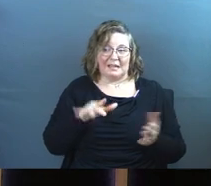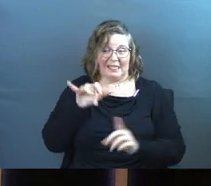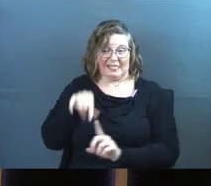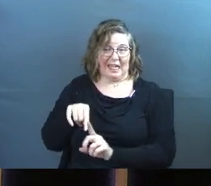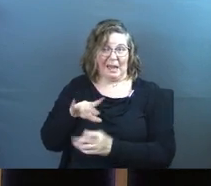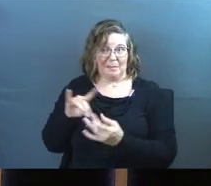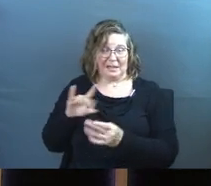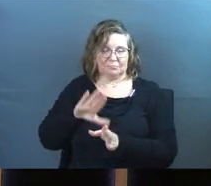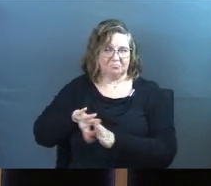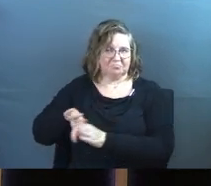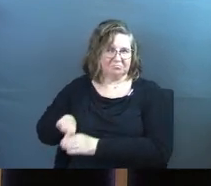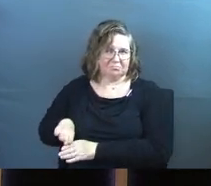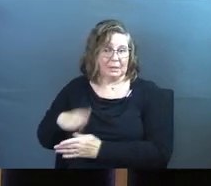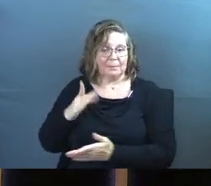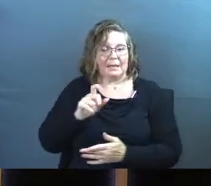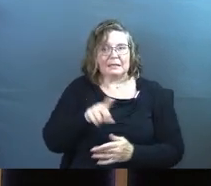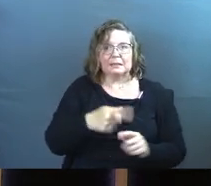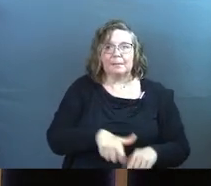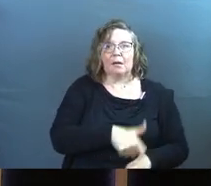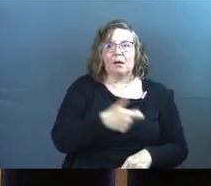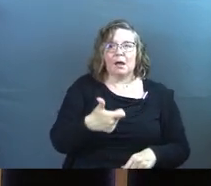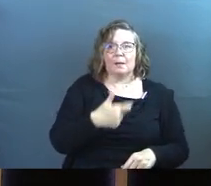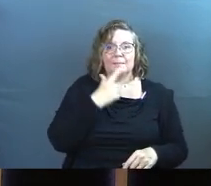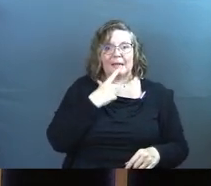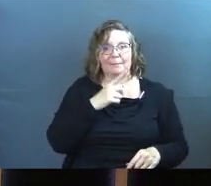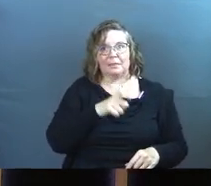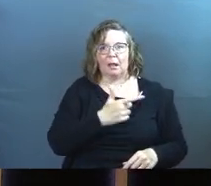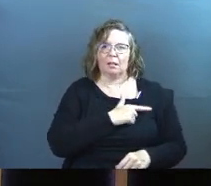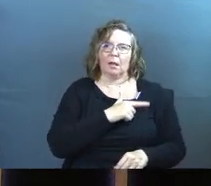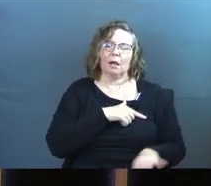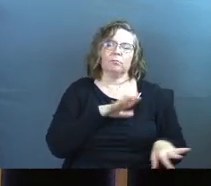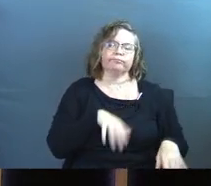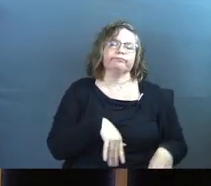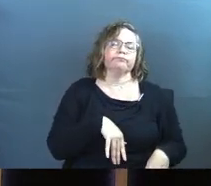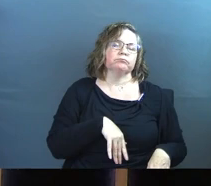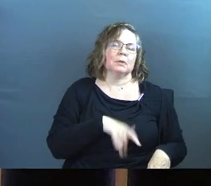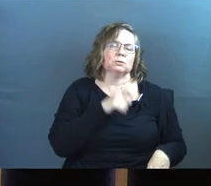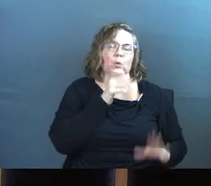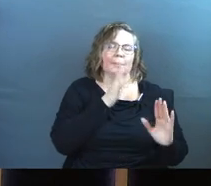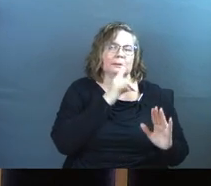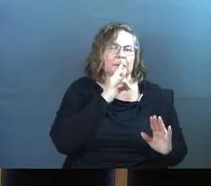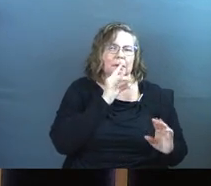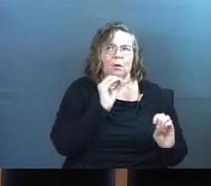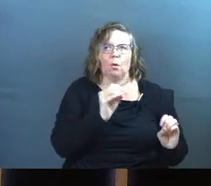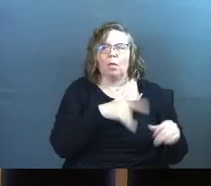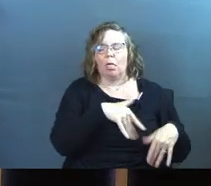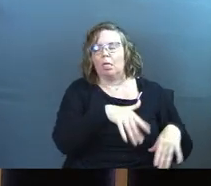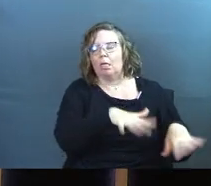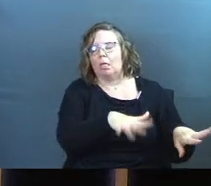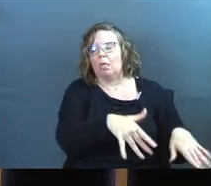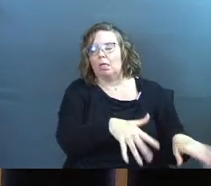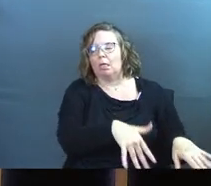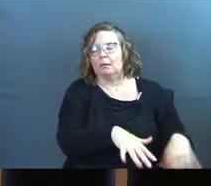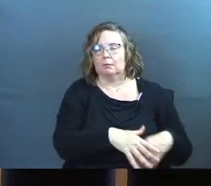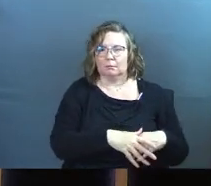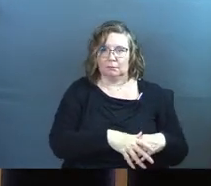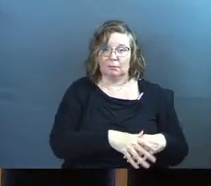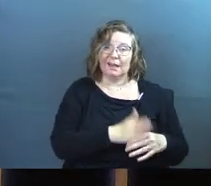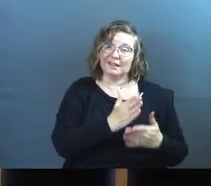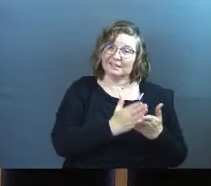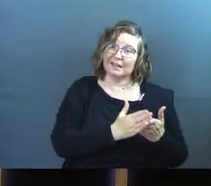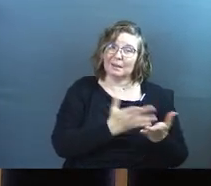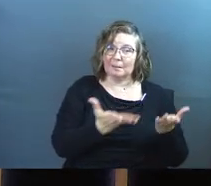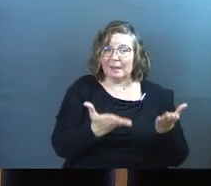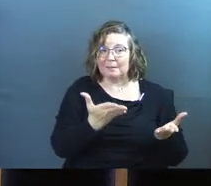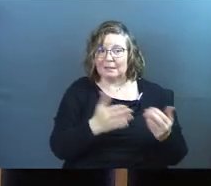not the message they need. Maybe what they need is a little bit of a kick in the pants from the scripture. And there are those messages and there's those passages of scripture out there